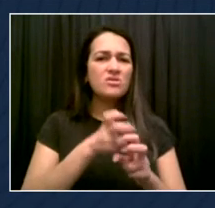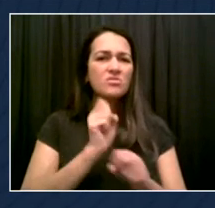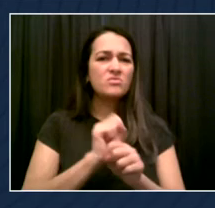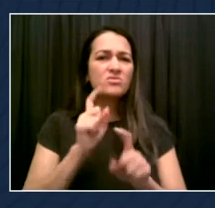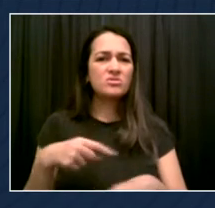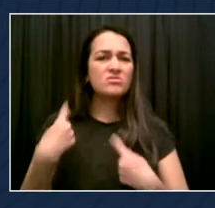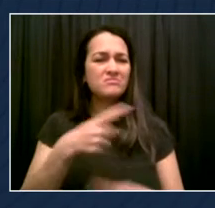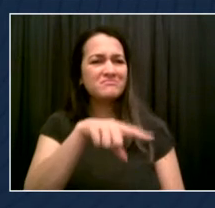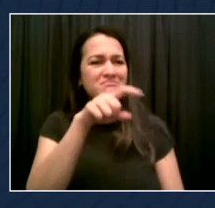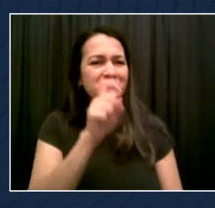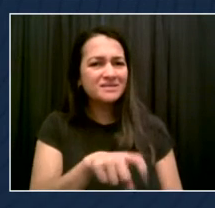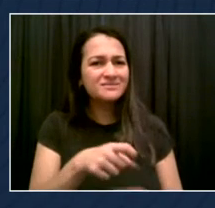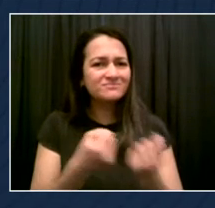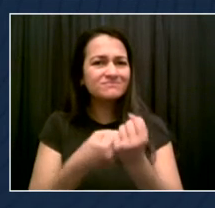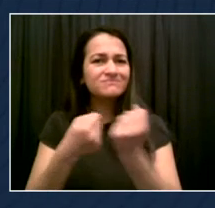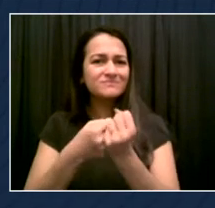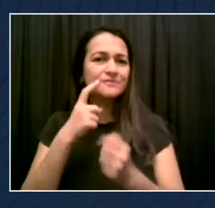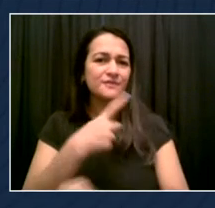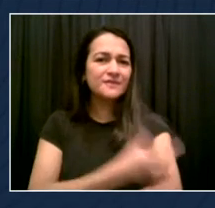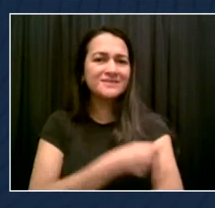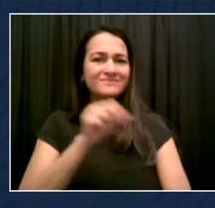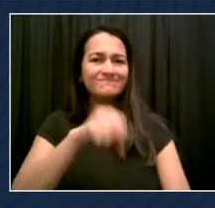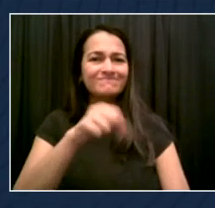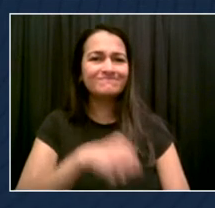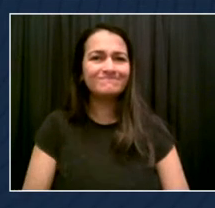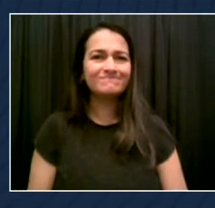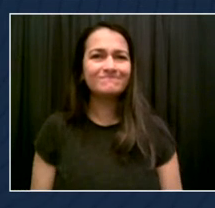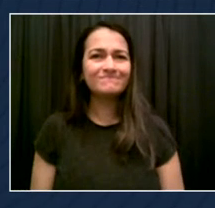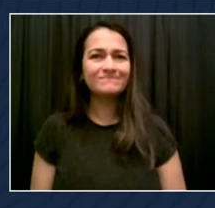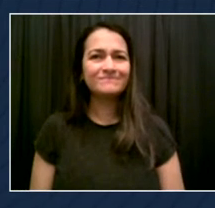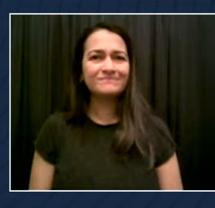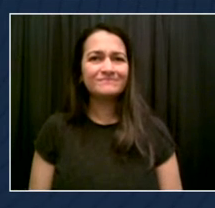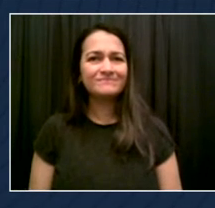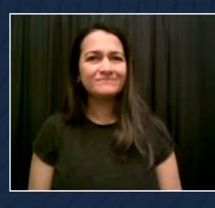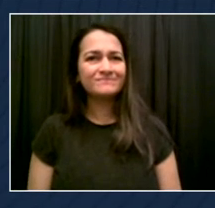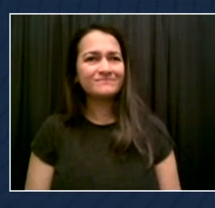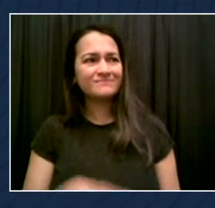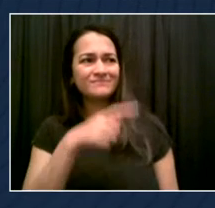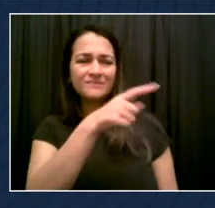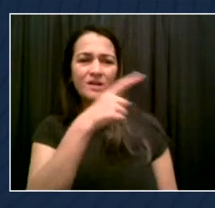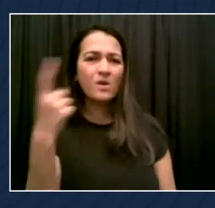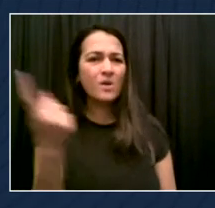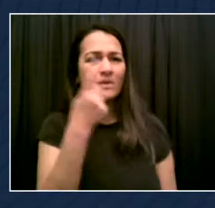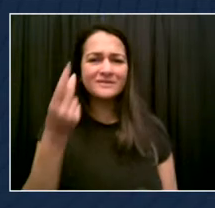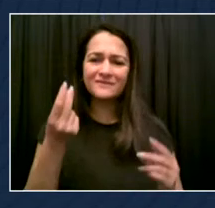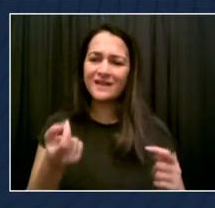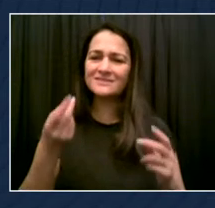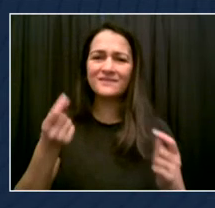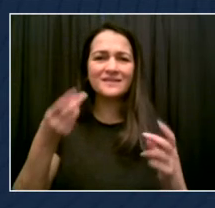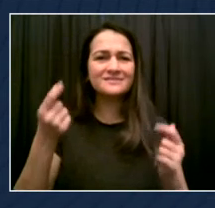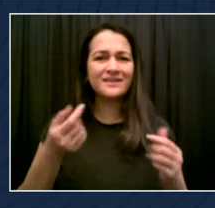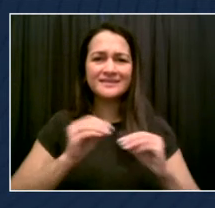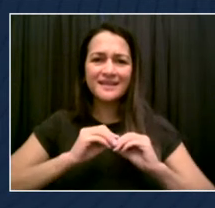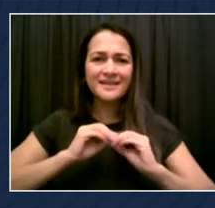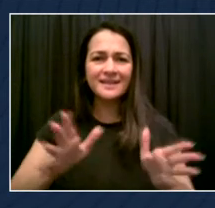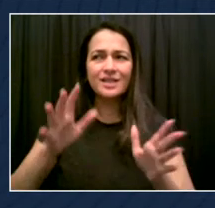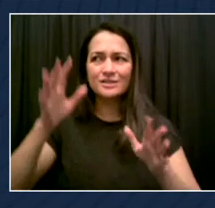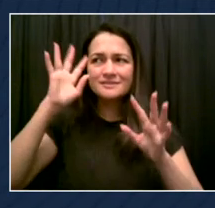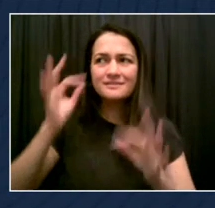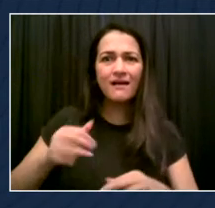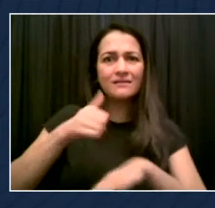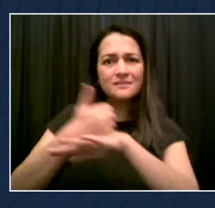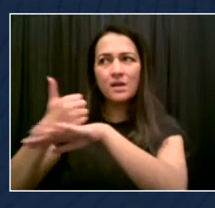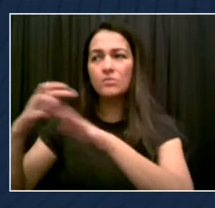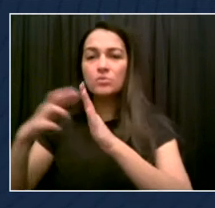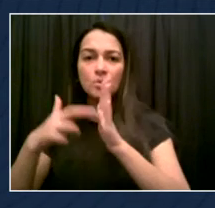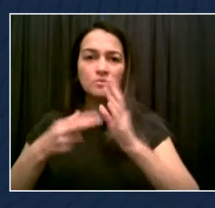saved dozens, hundreds of people, perhaps thousands, that we have lost. And history will not be